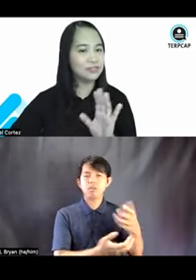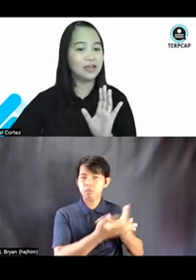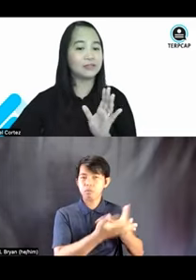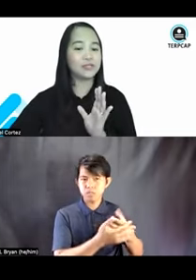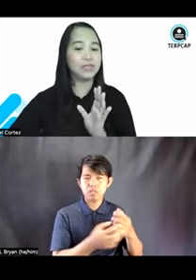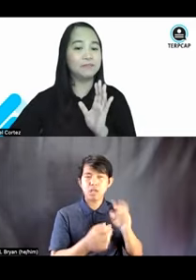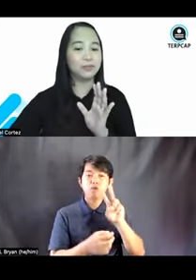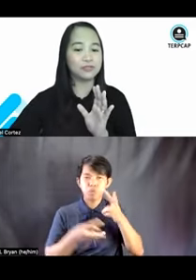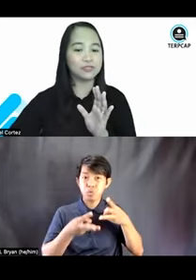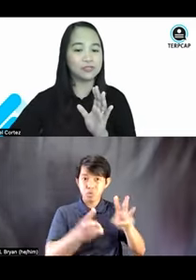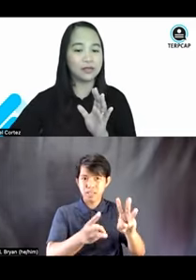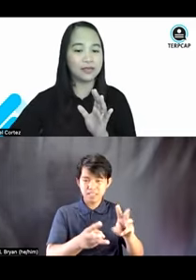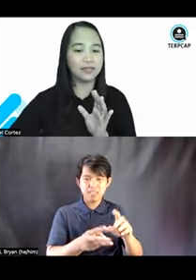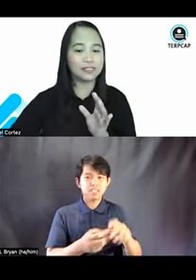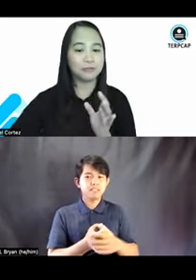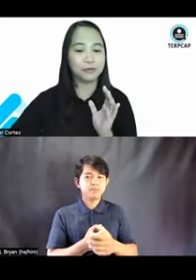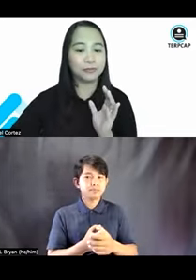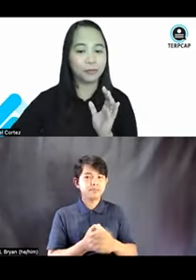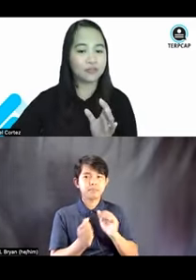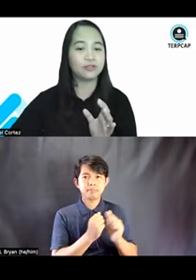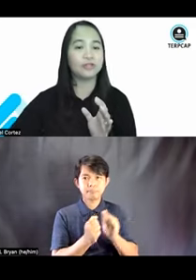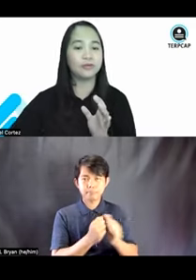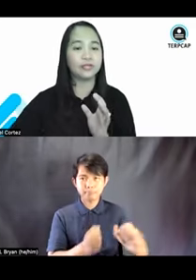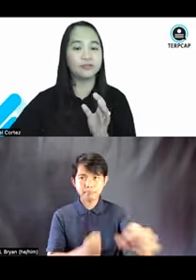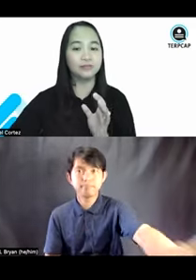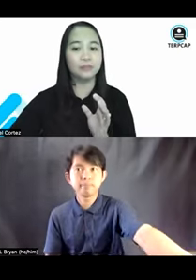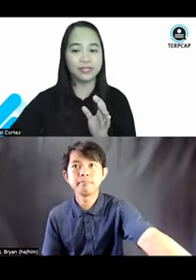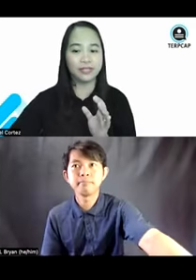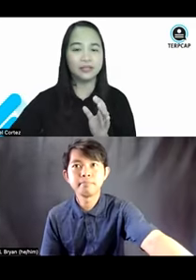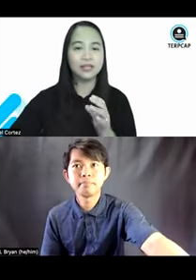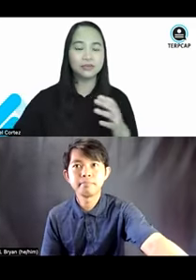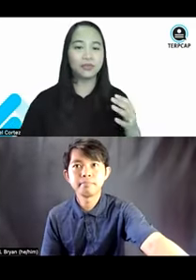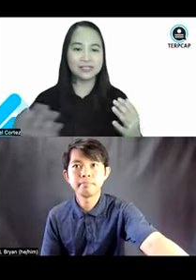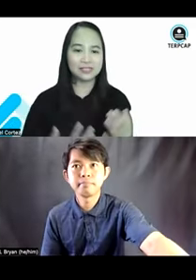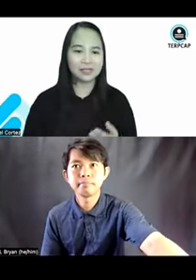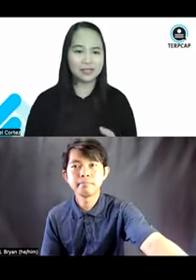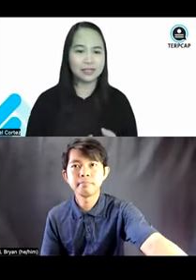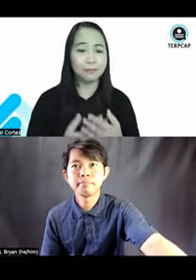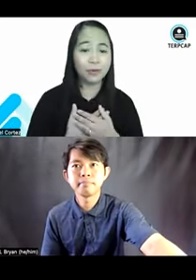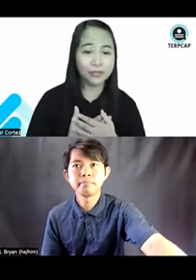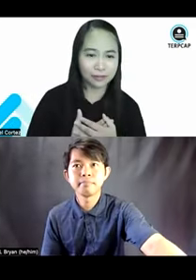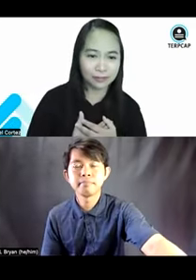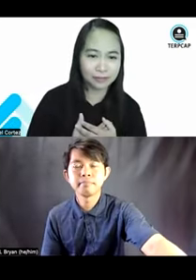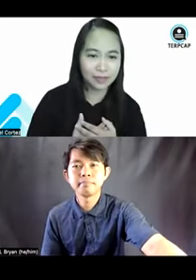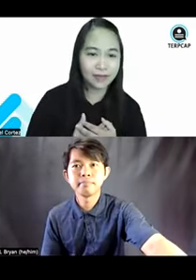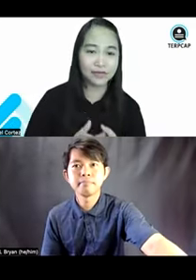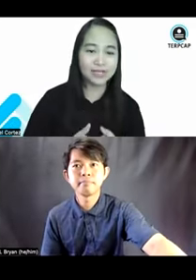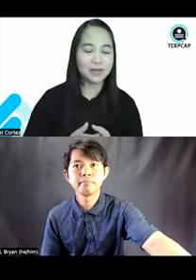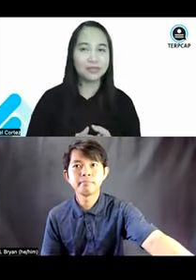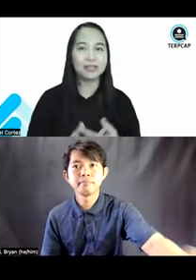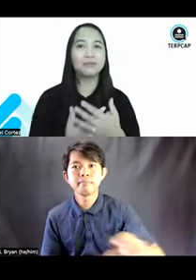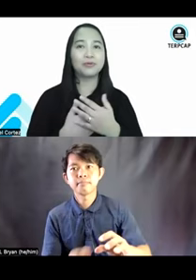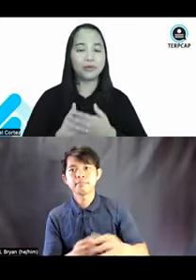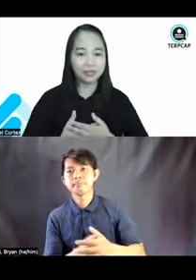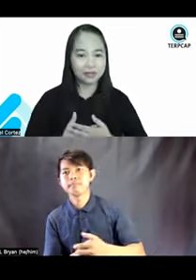should not also impose a disproportionate or undue burden towards, let's say, an employer. For